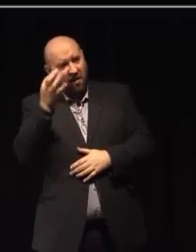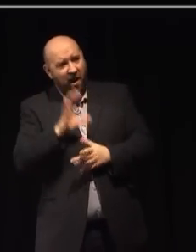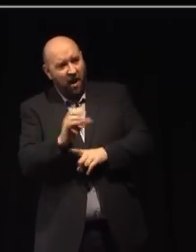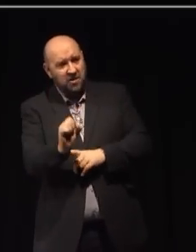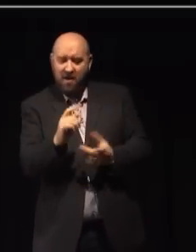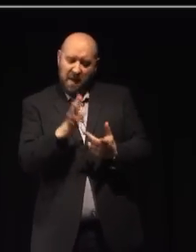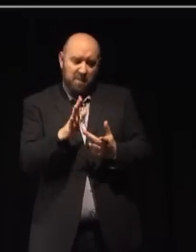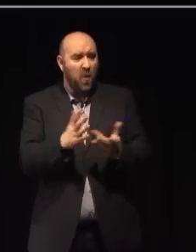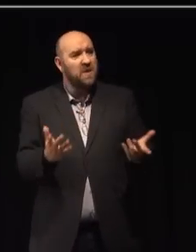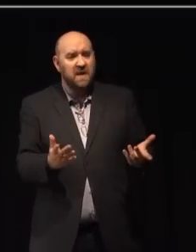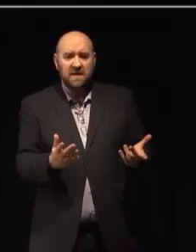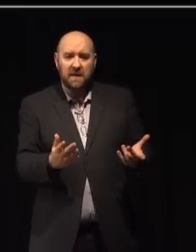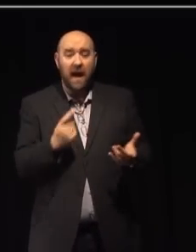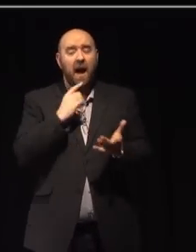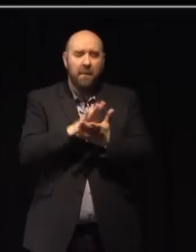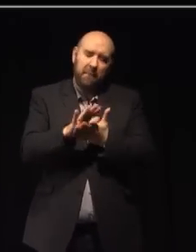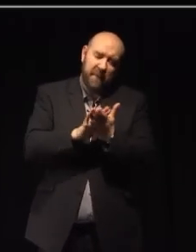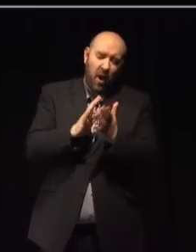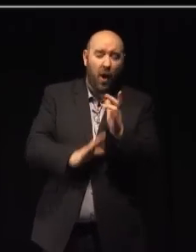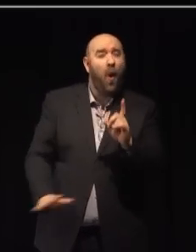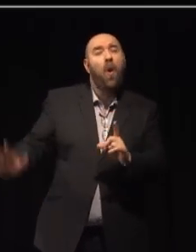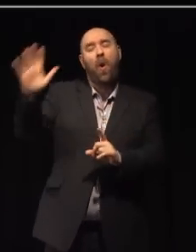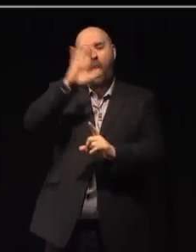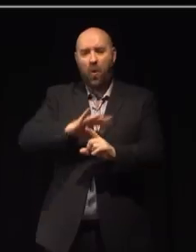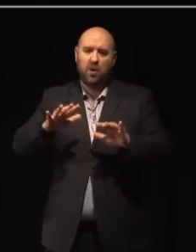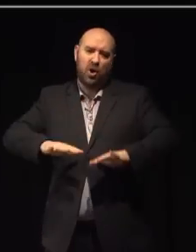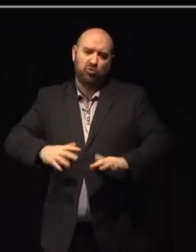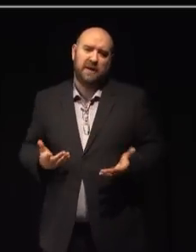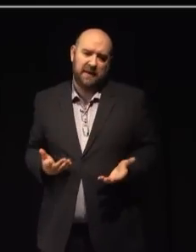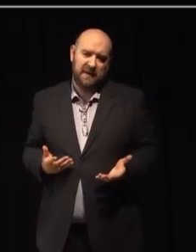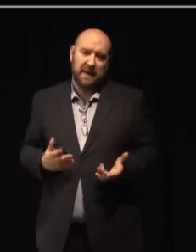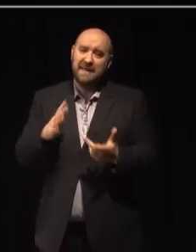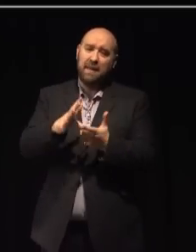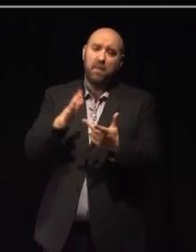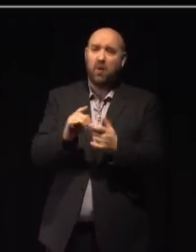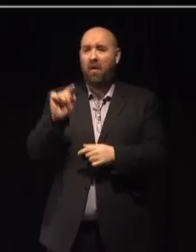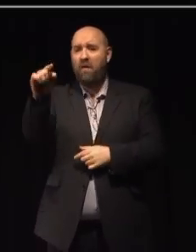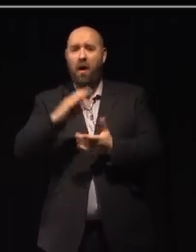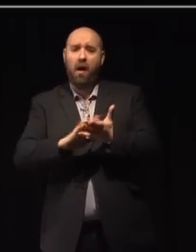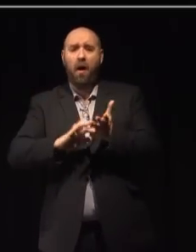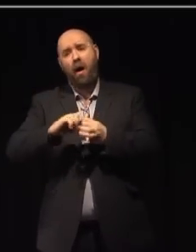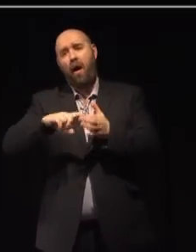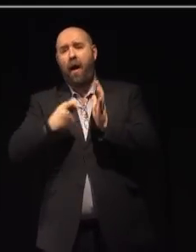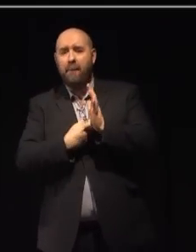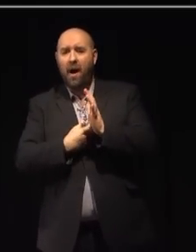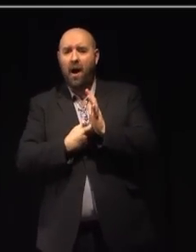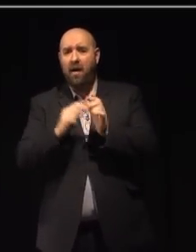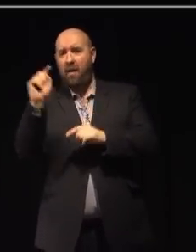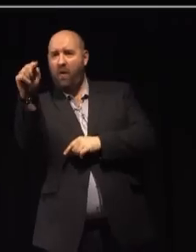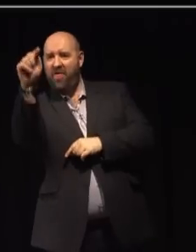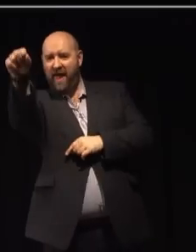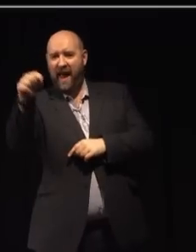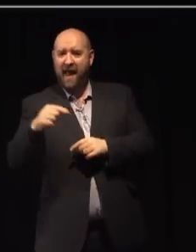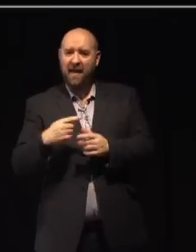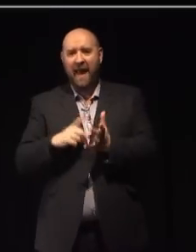And I mean the entire country. It's as important just over the River Humber in rural Lincolnshire as it is up the coast